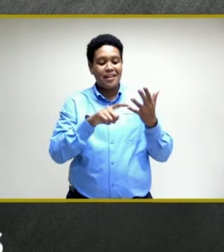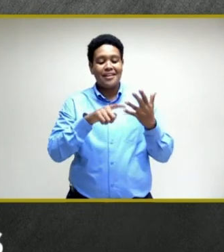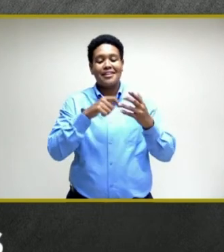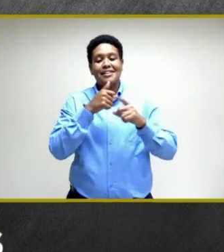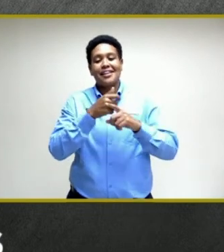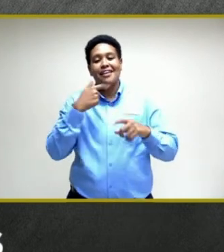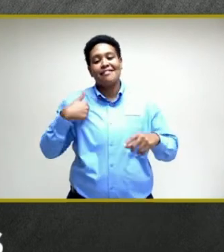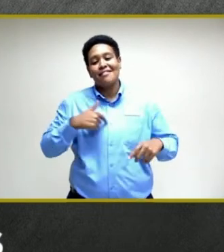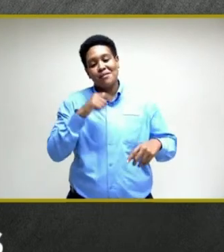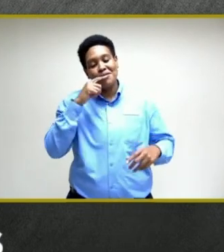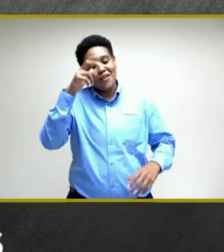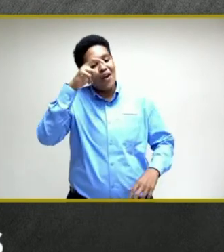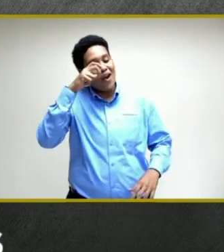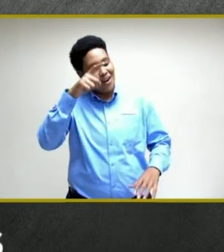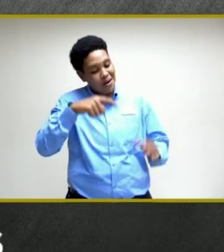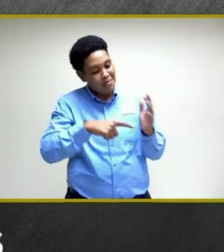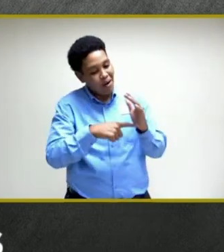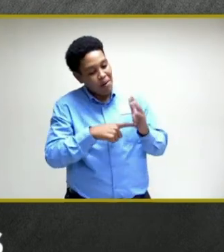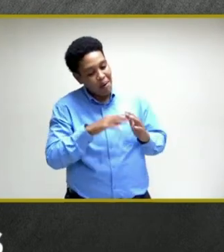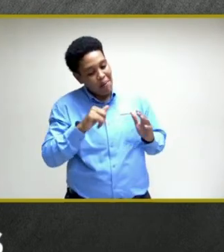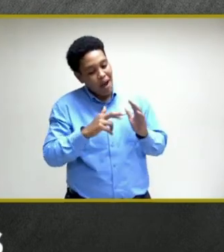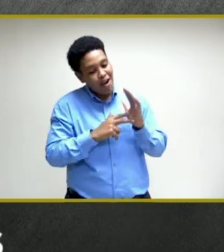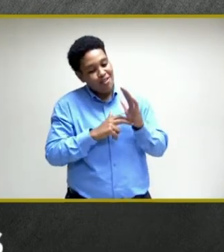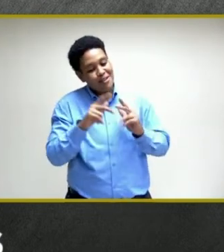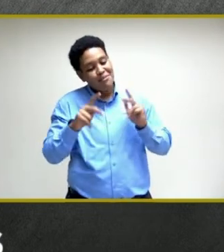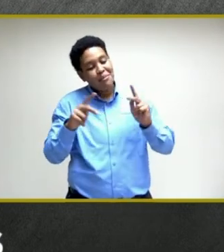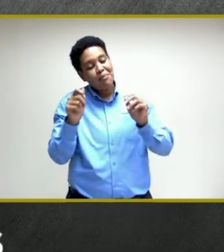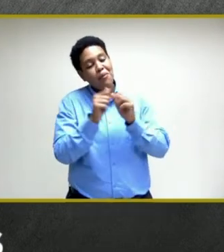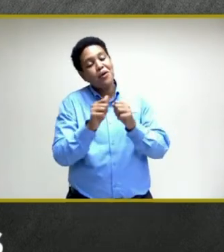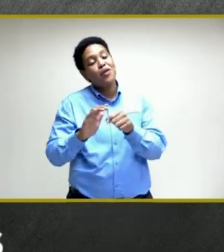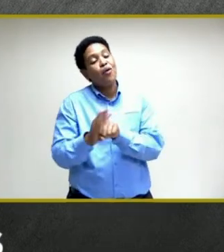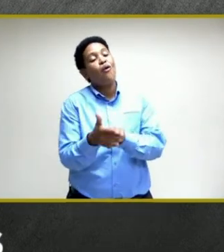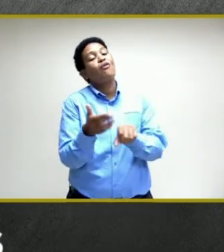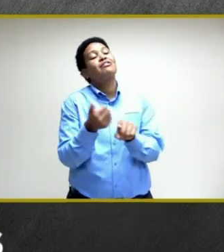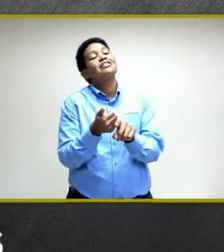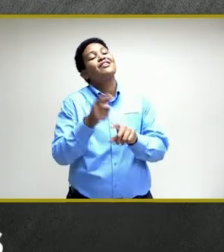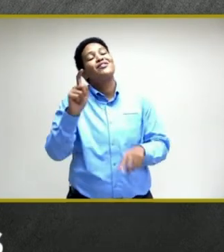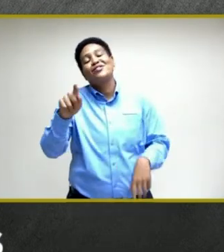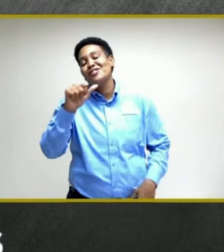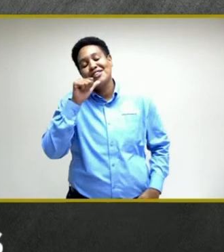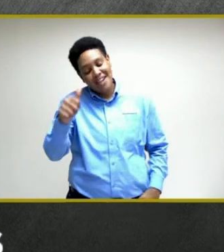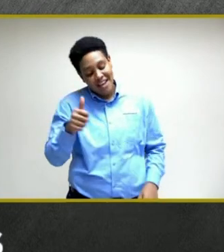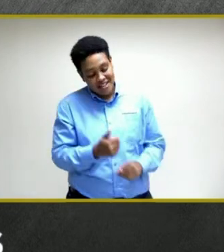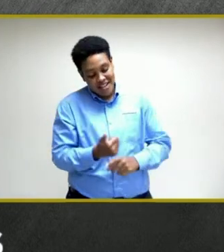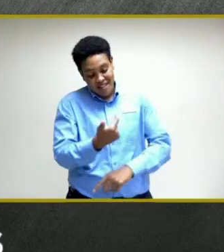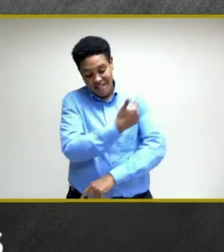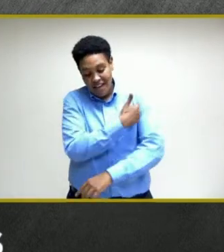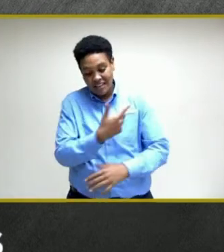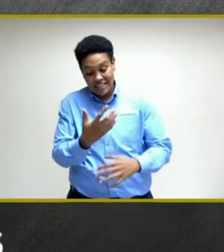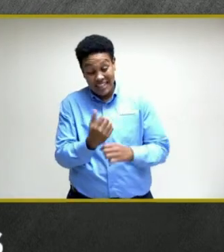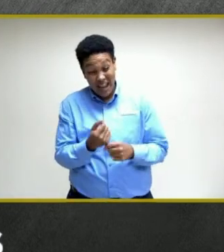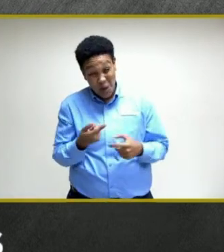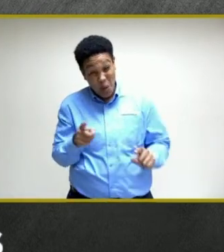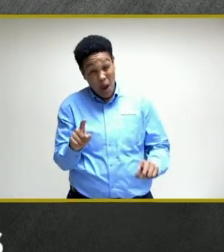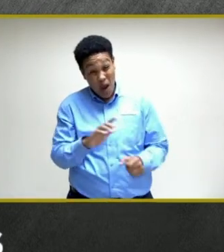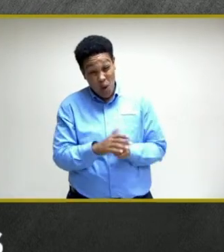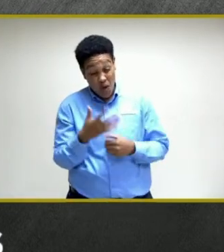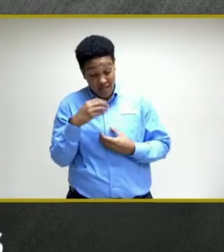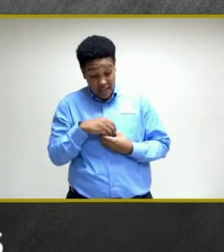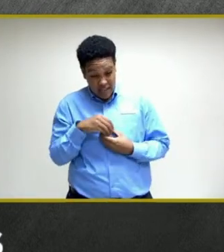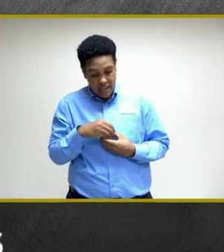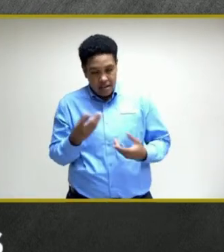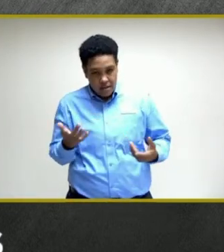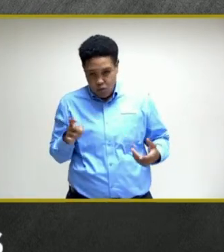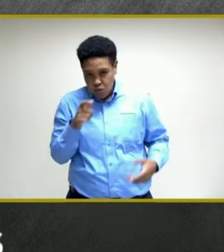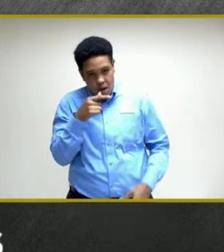we've heard that persons with COVID-19 ought not to be vaccinated while they're, well, they're